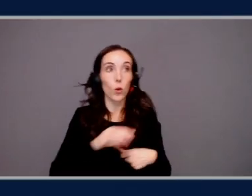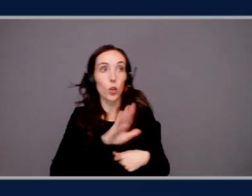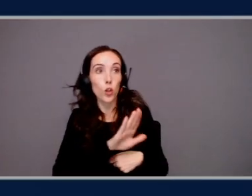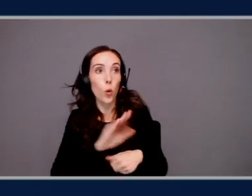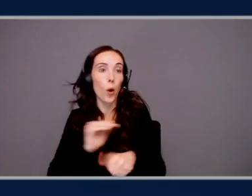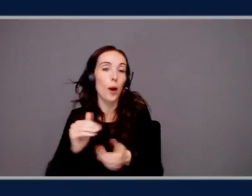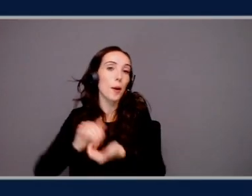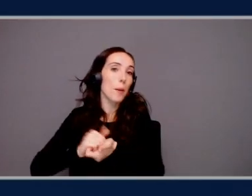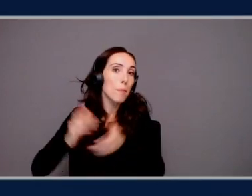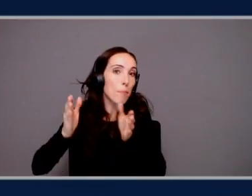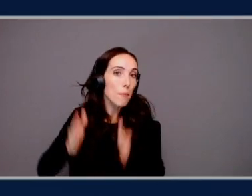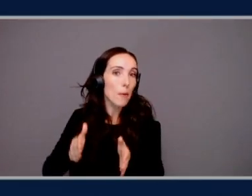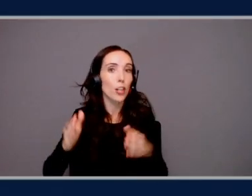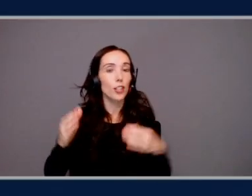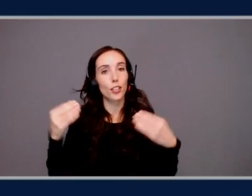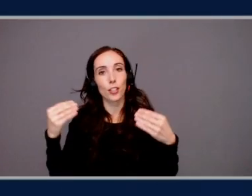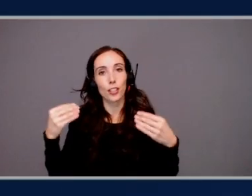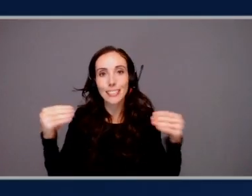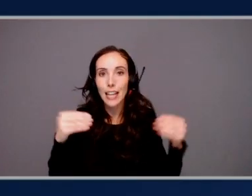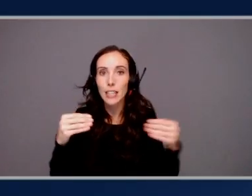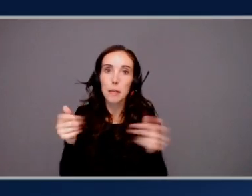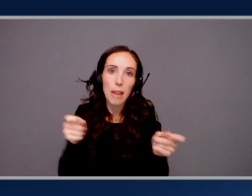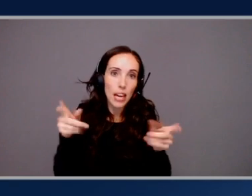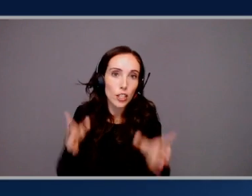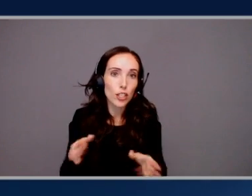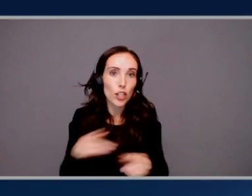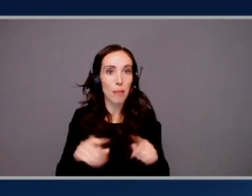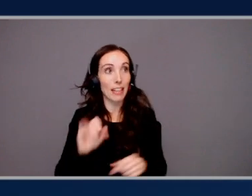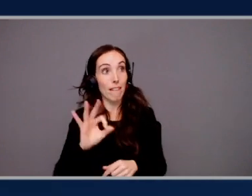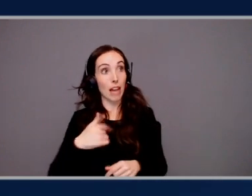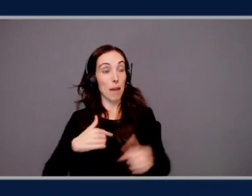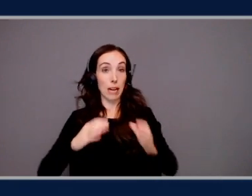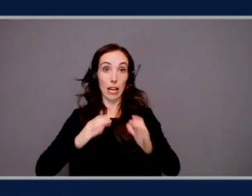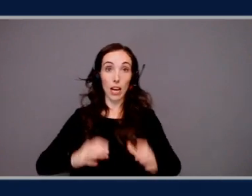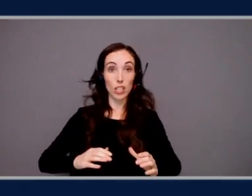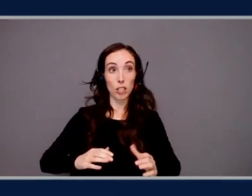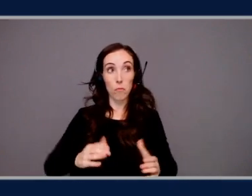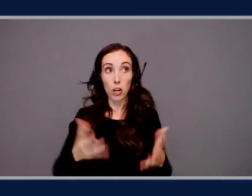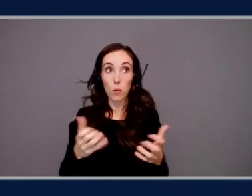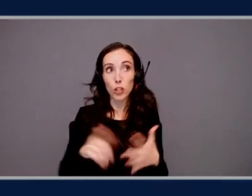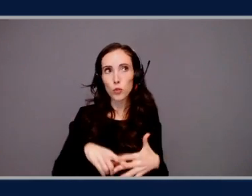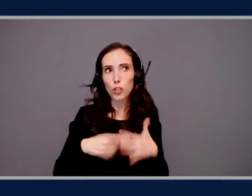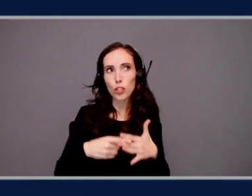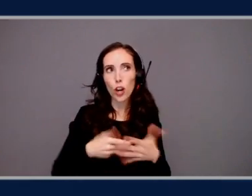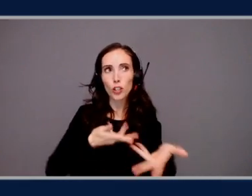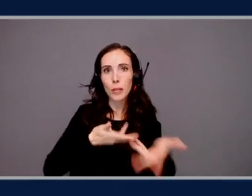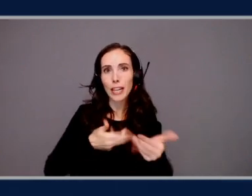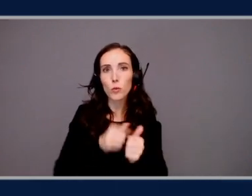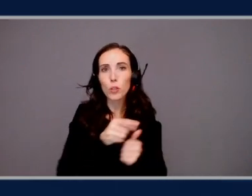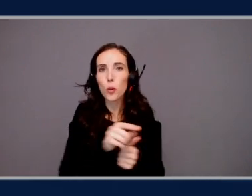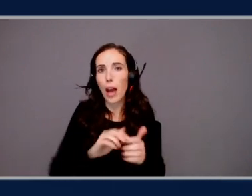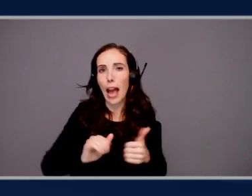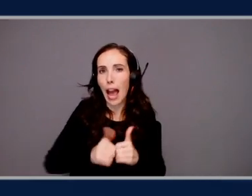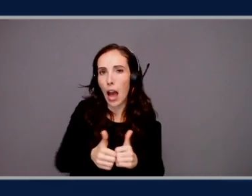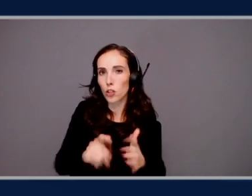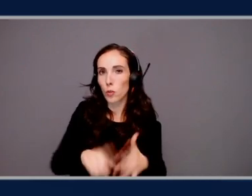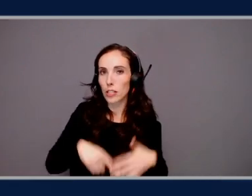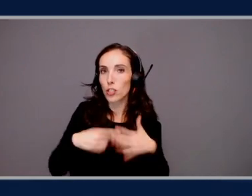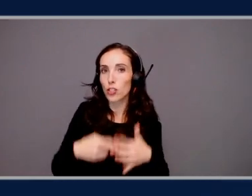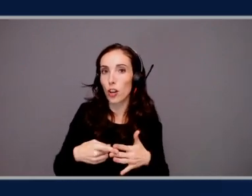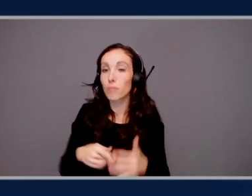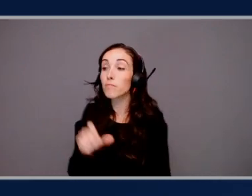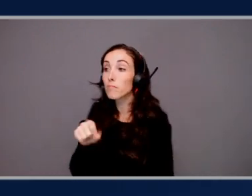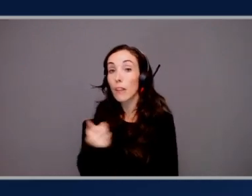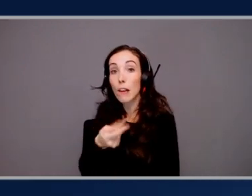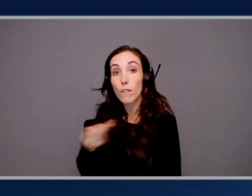partner SA, your partner sales manager, et cetera. But if I'm a customer, just wanting to get started and engage with you, how do I go about doing that? Yeah. So there's a few ways you can do